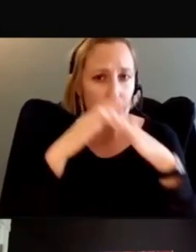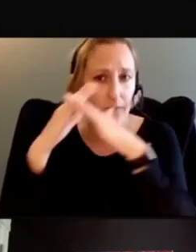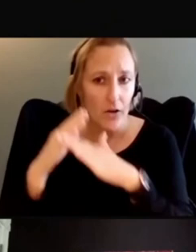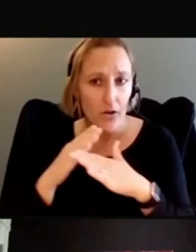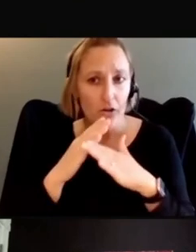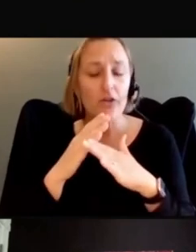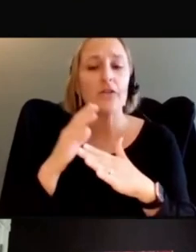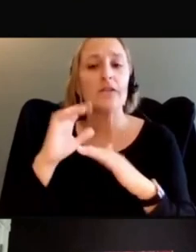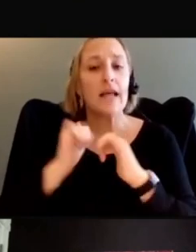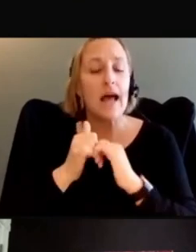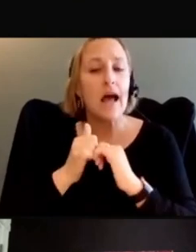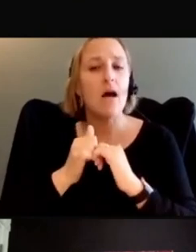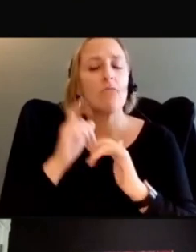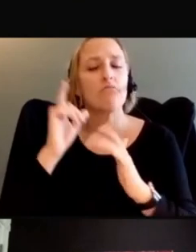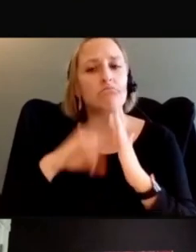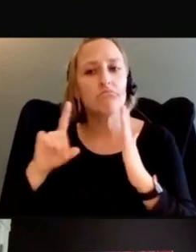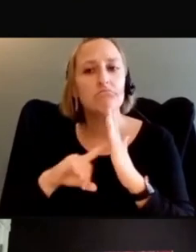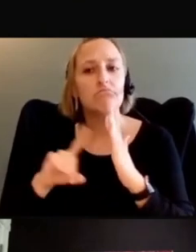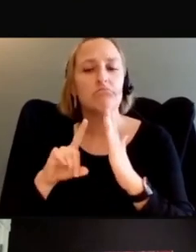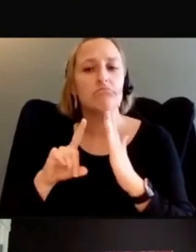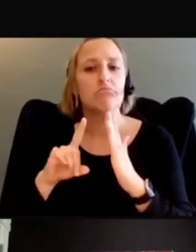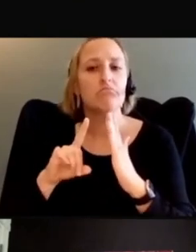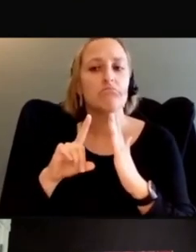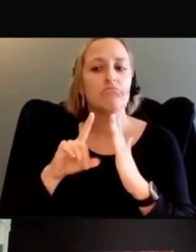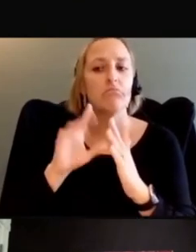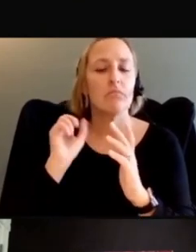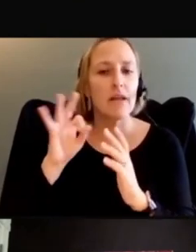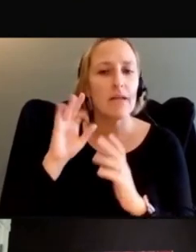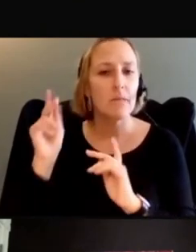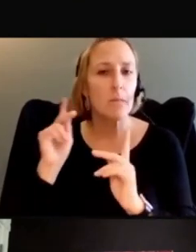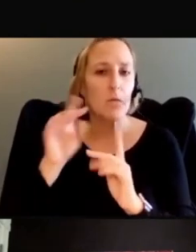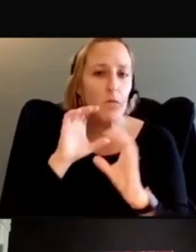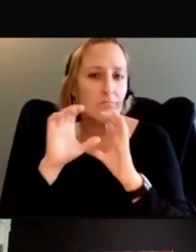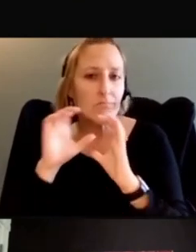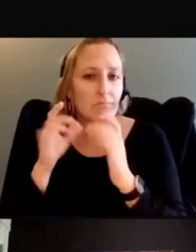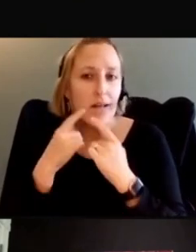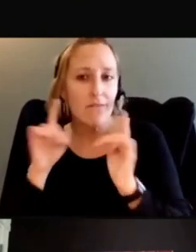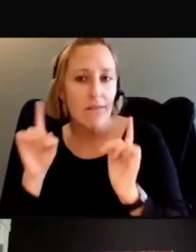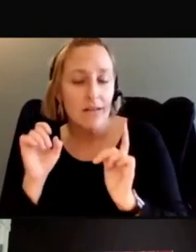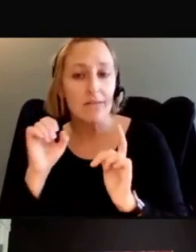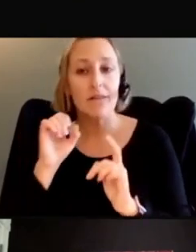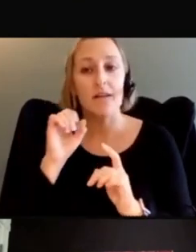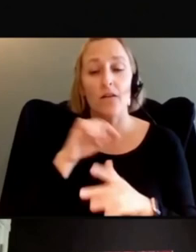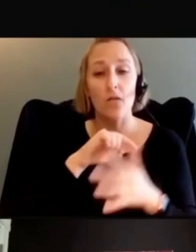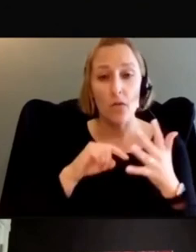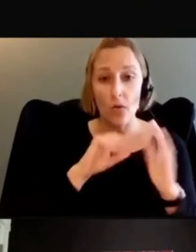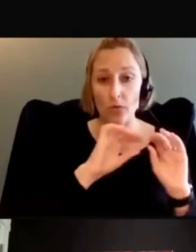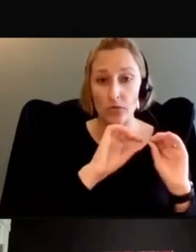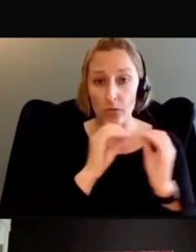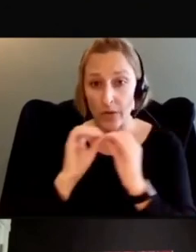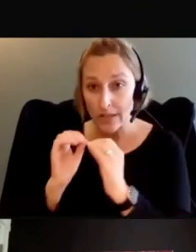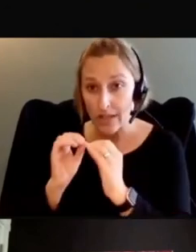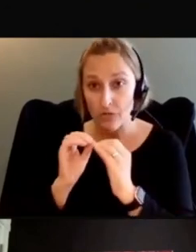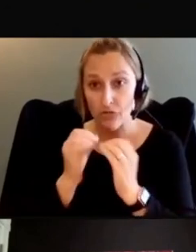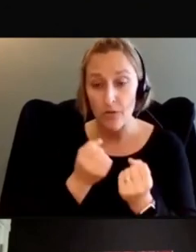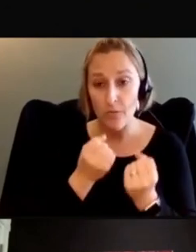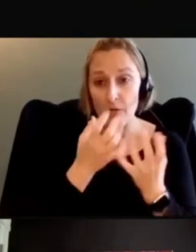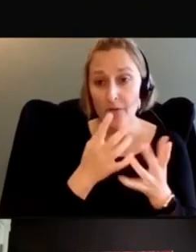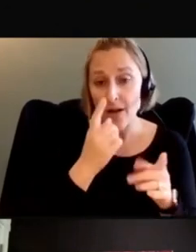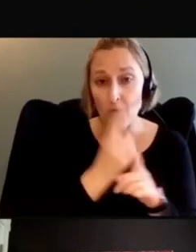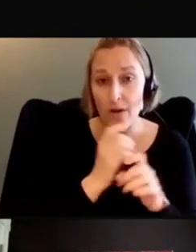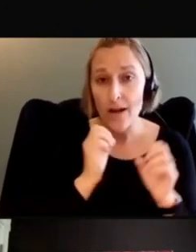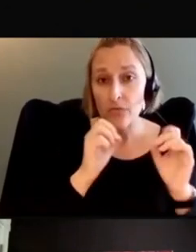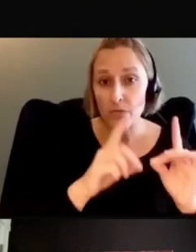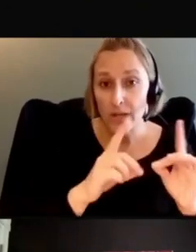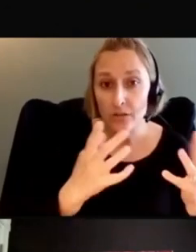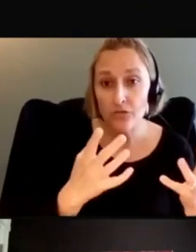effectively or organizational, our organizations, you know, providing the right education,